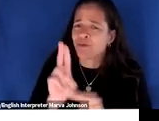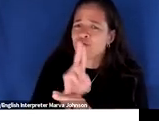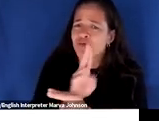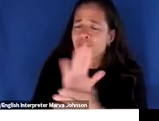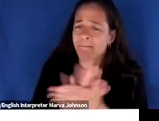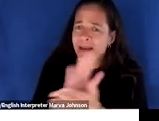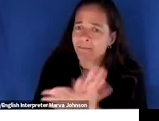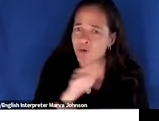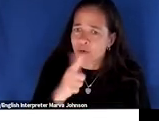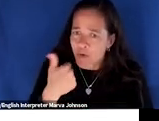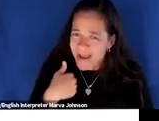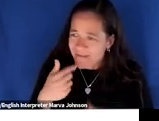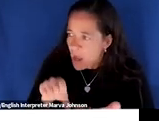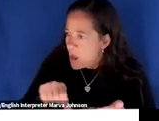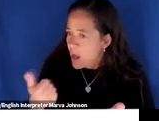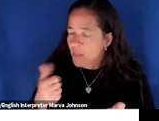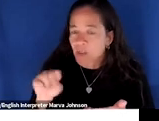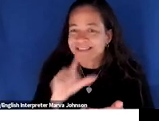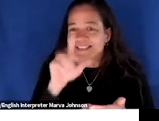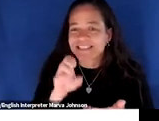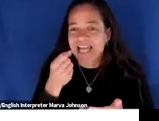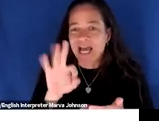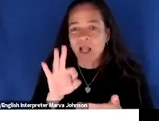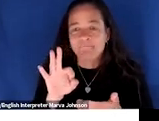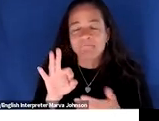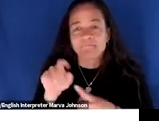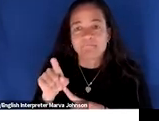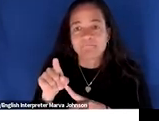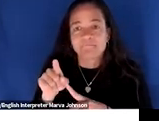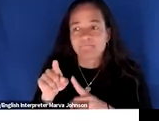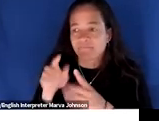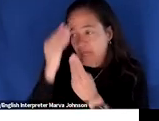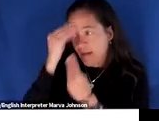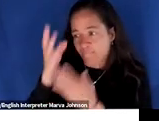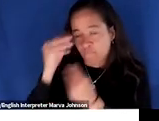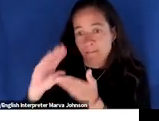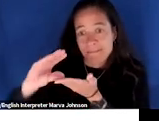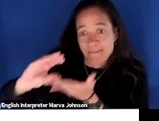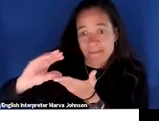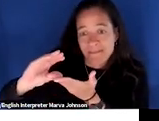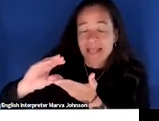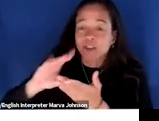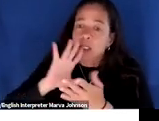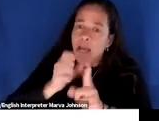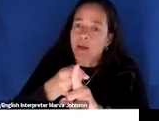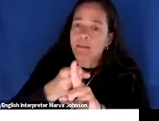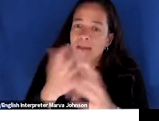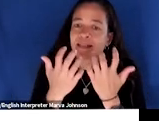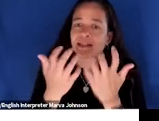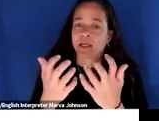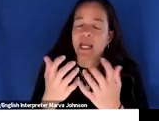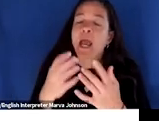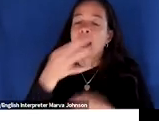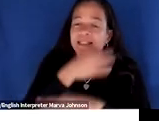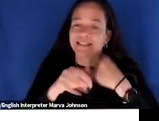style of book that is actually more impactful on audiences than continuing to do something the way you